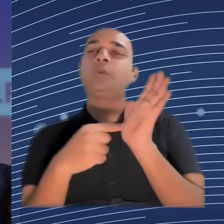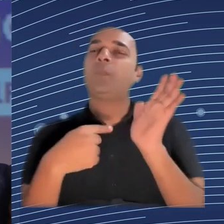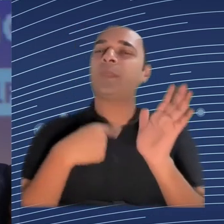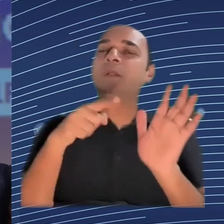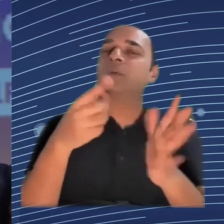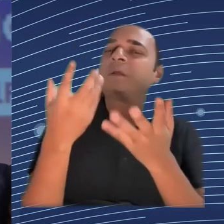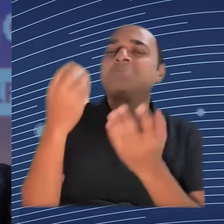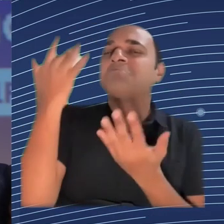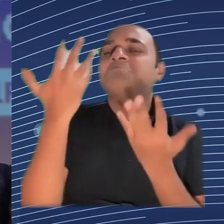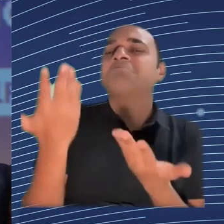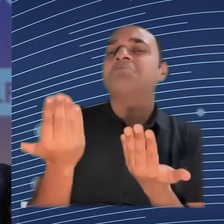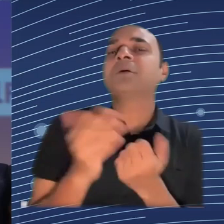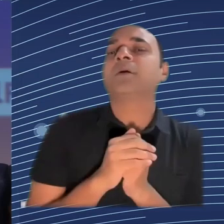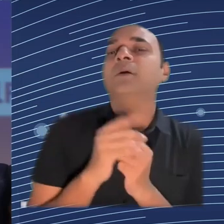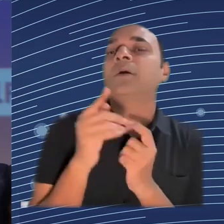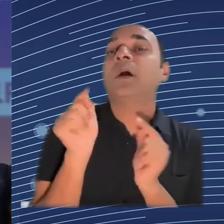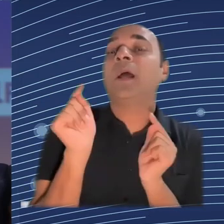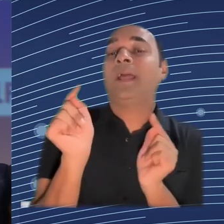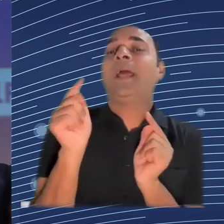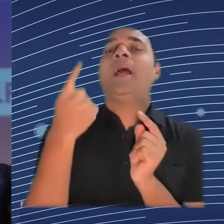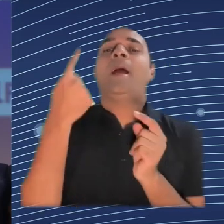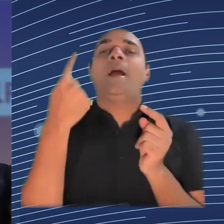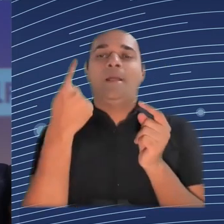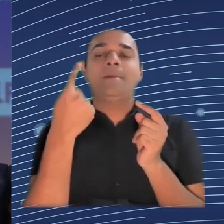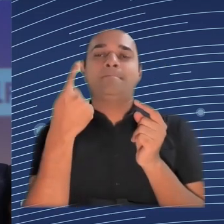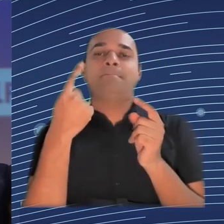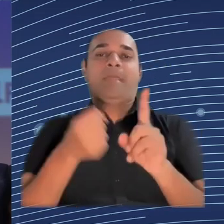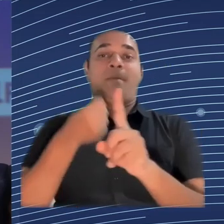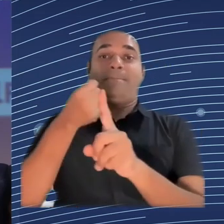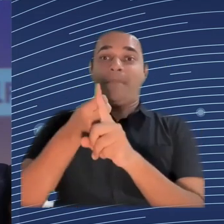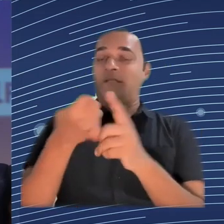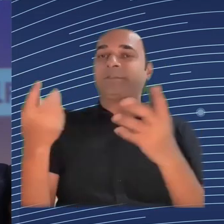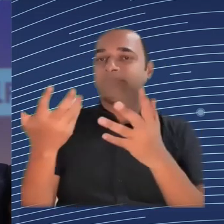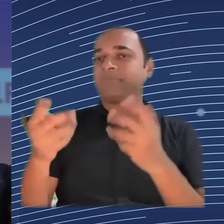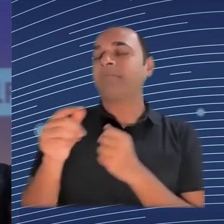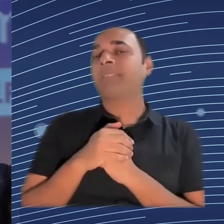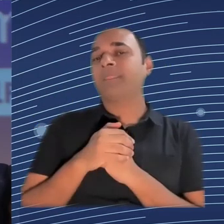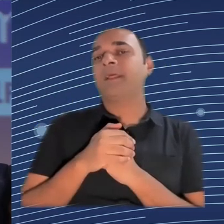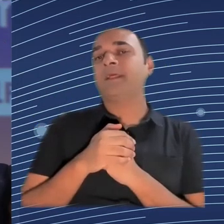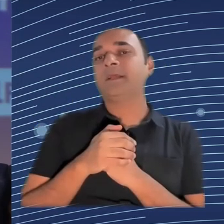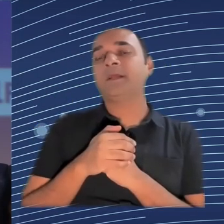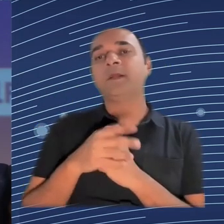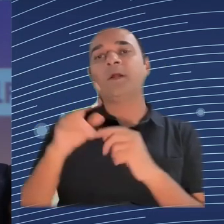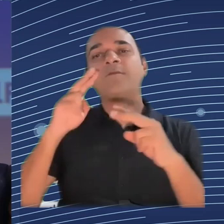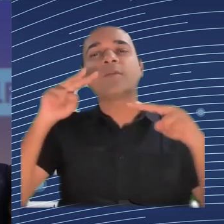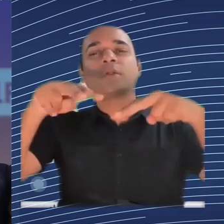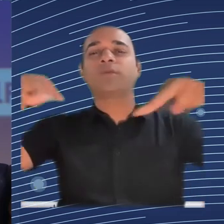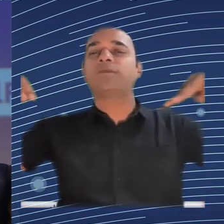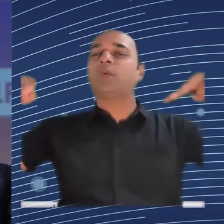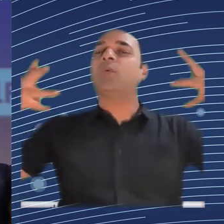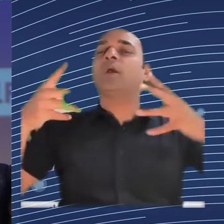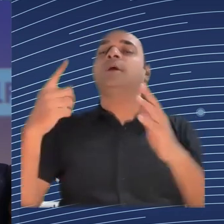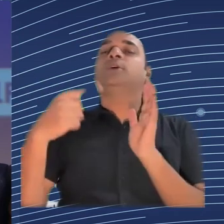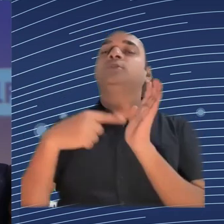I think when it comes to accountability, measurement can be really, really powerful. So suppose a company claims in its AI ethics